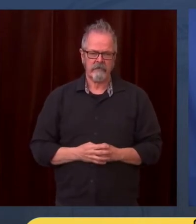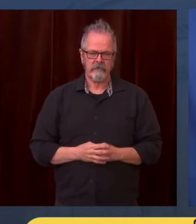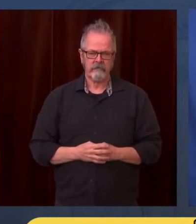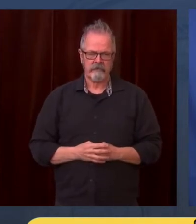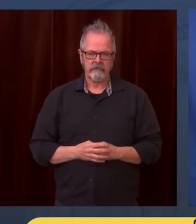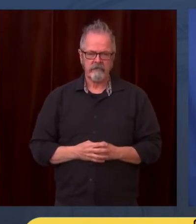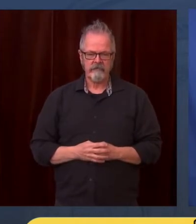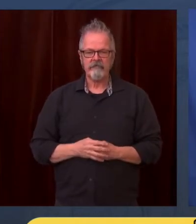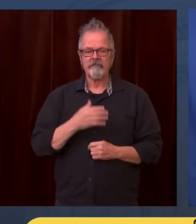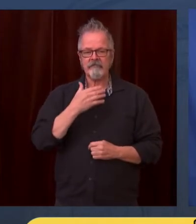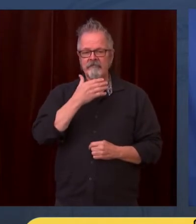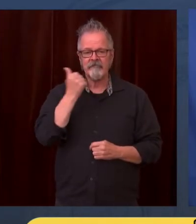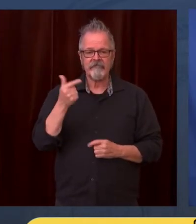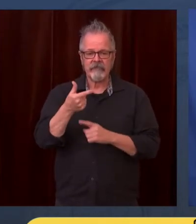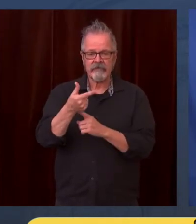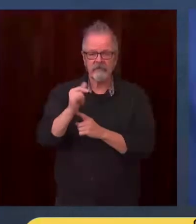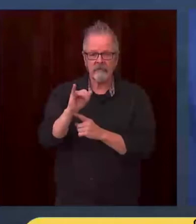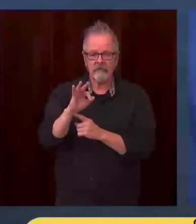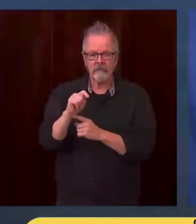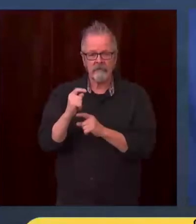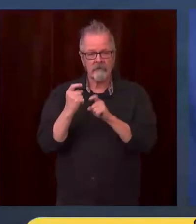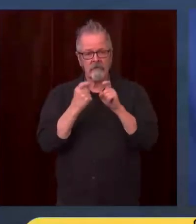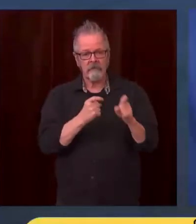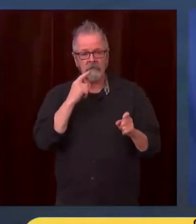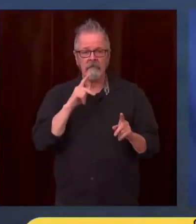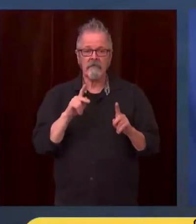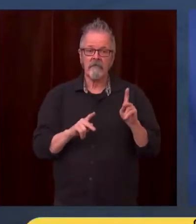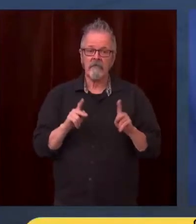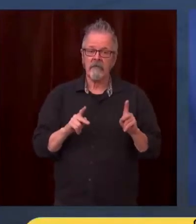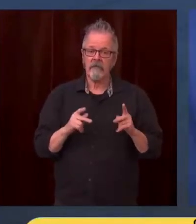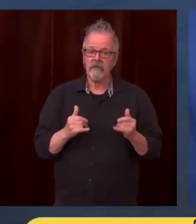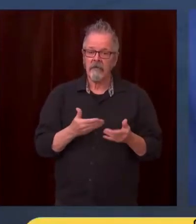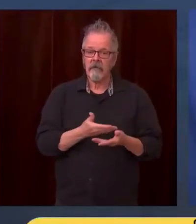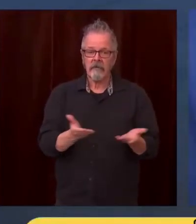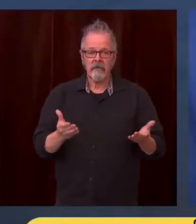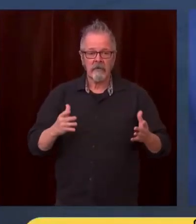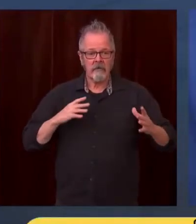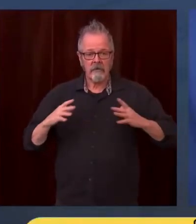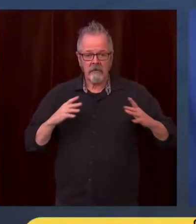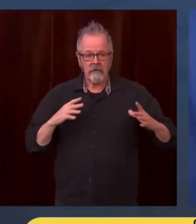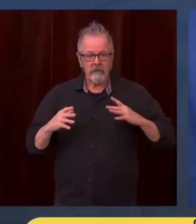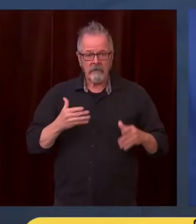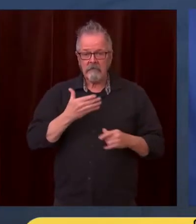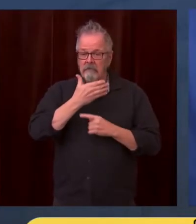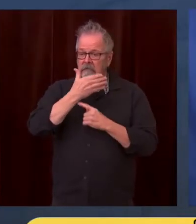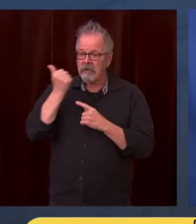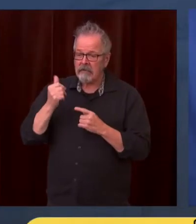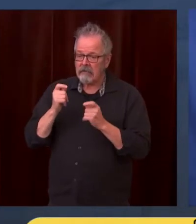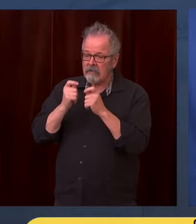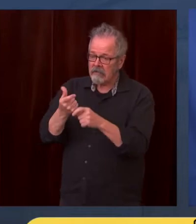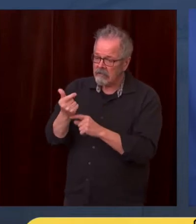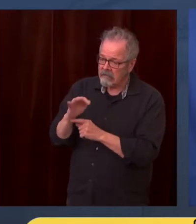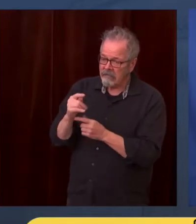if you have that tradition, is to get a loved one and get vaccinated and to be common sense